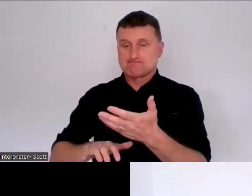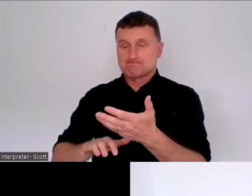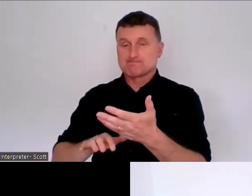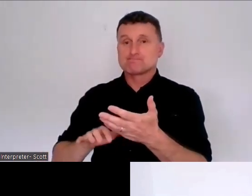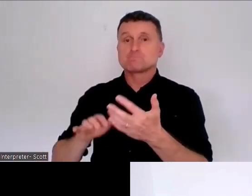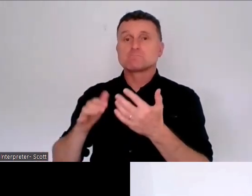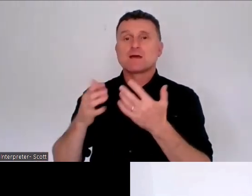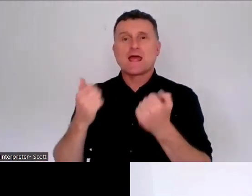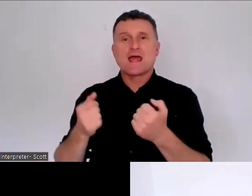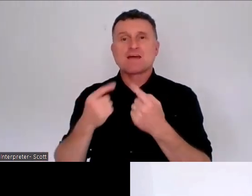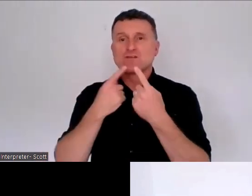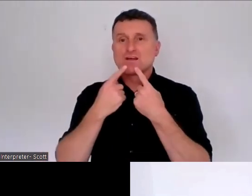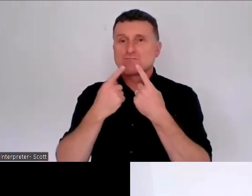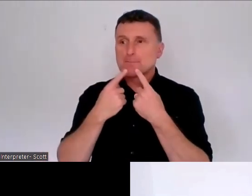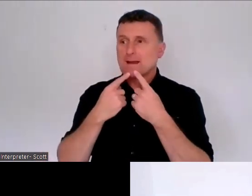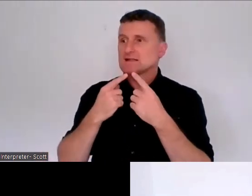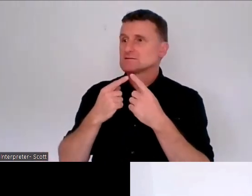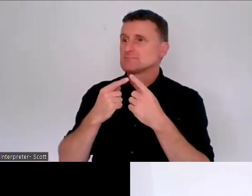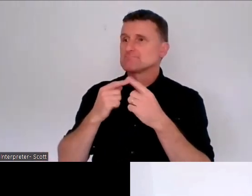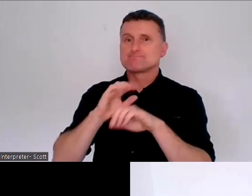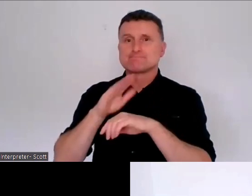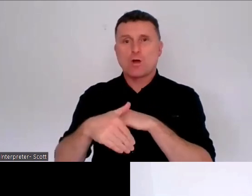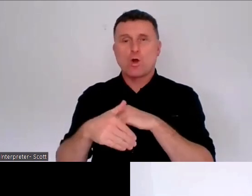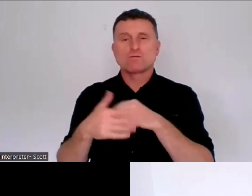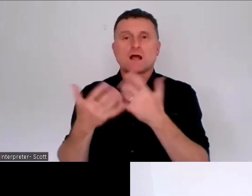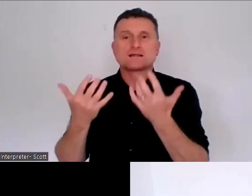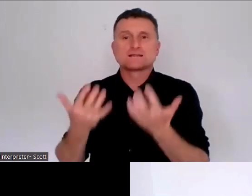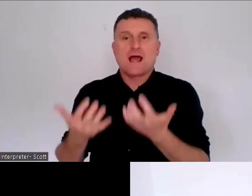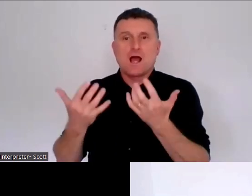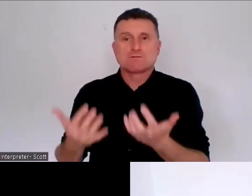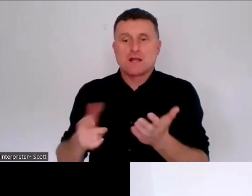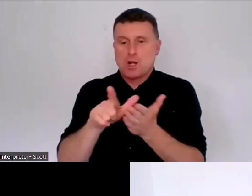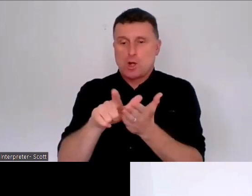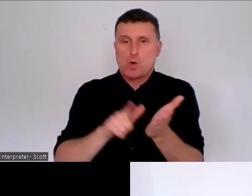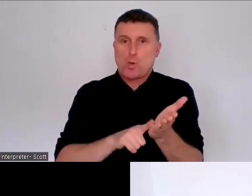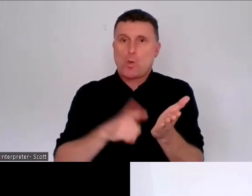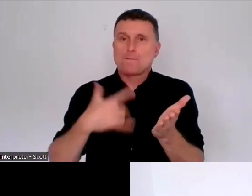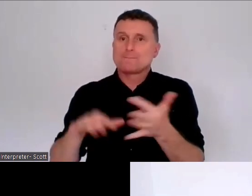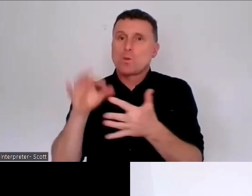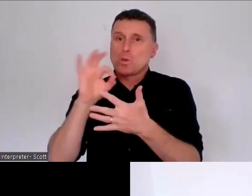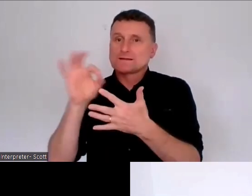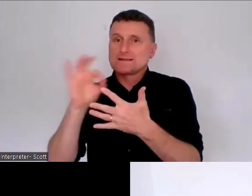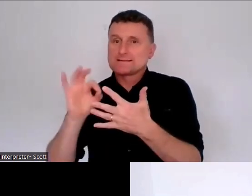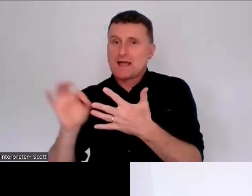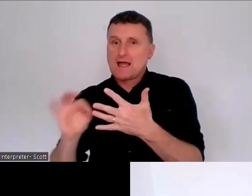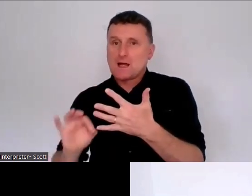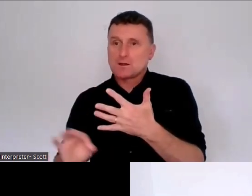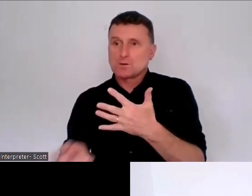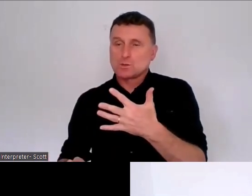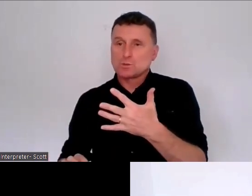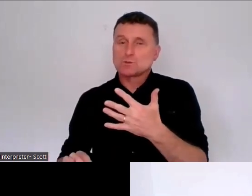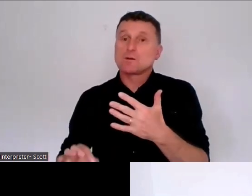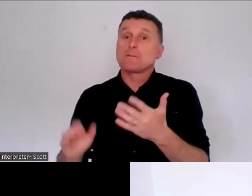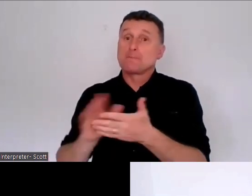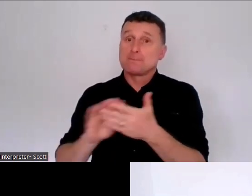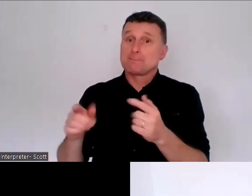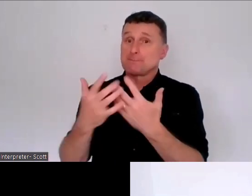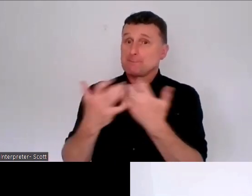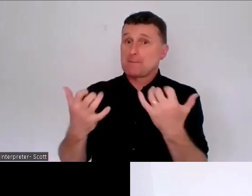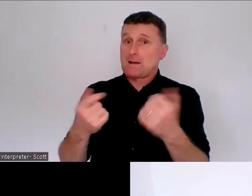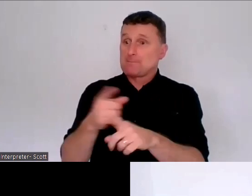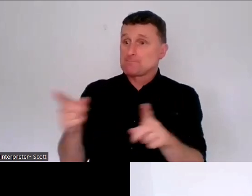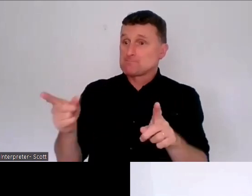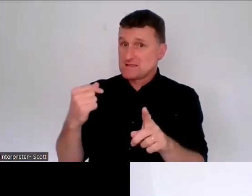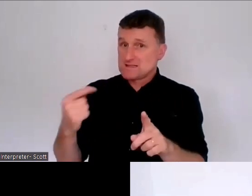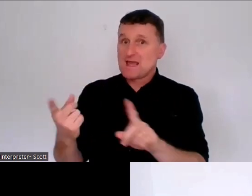information about the current law in more detail and it will present some options for reform for the public to give their feedback